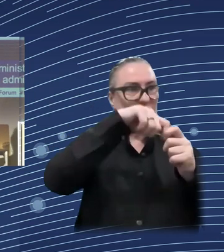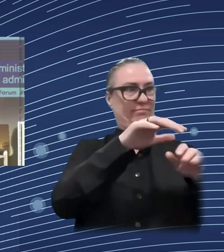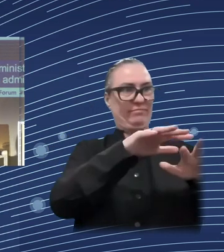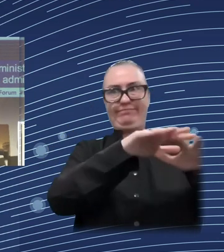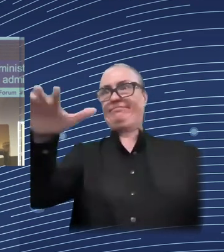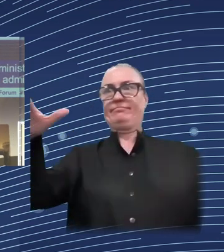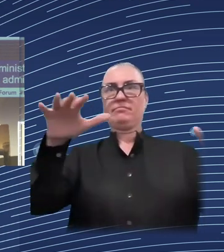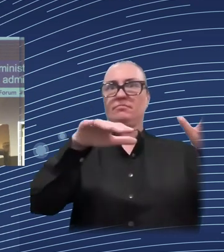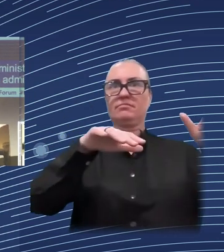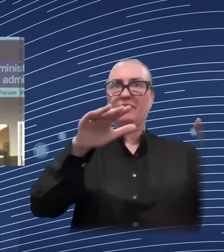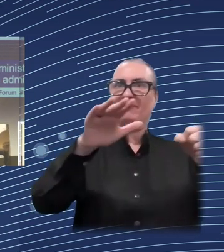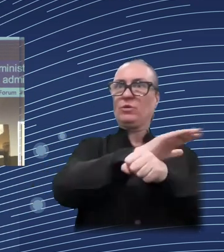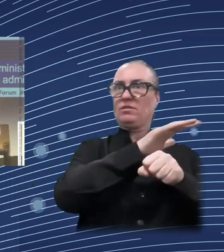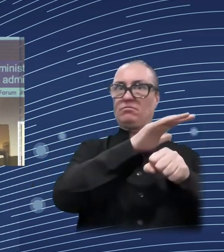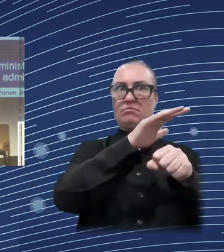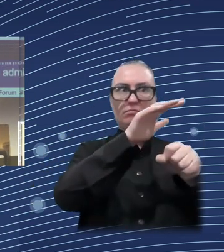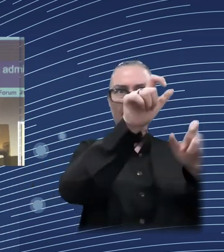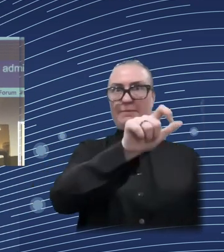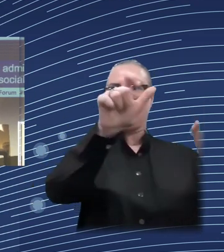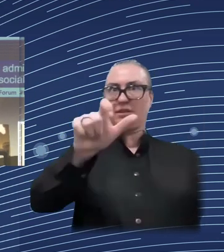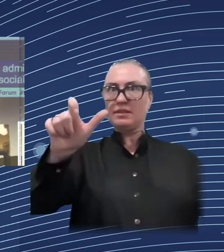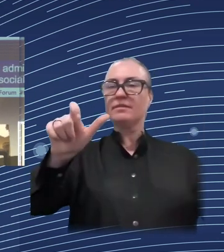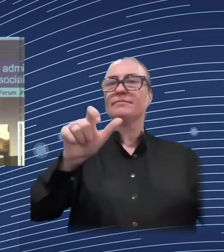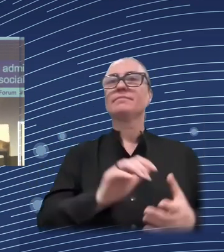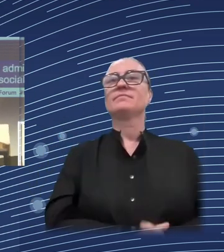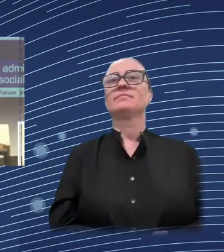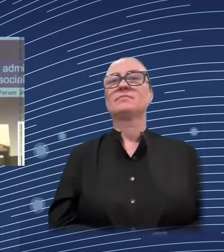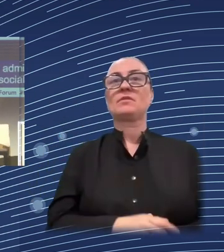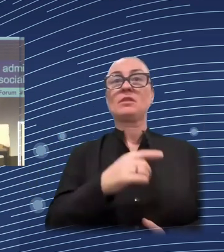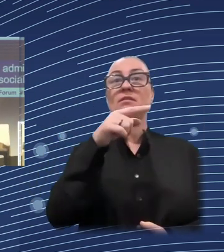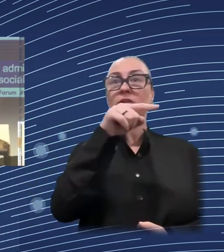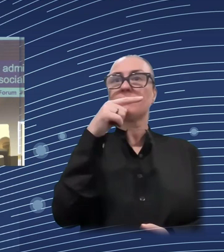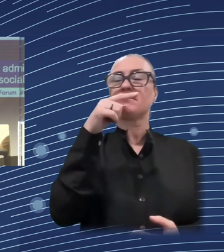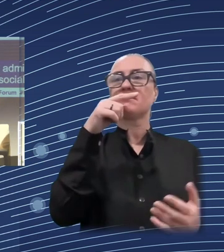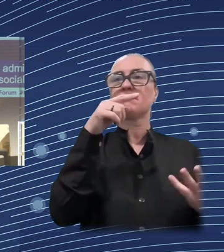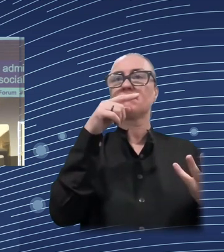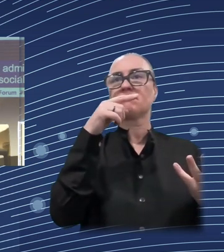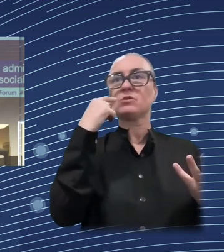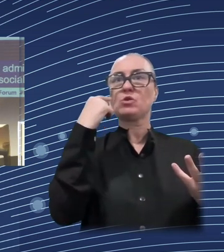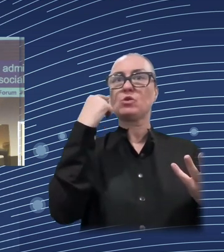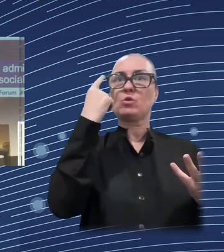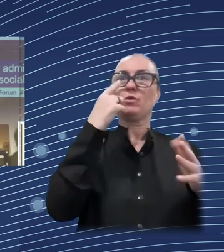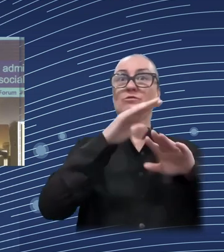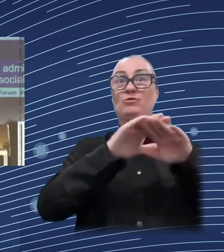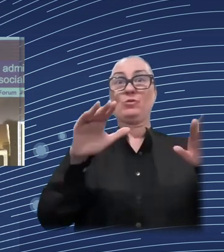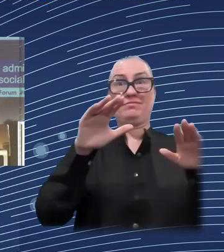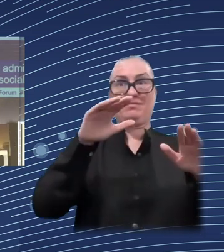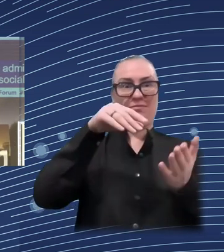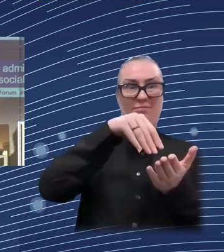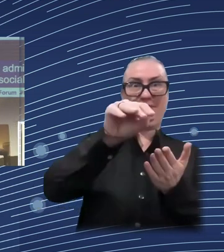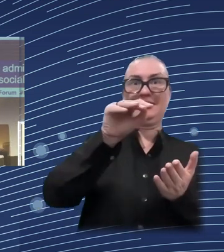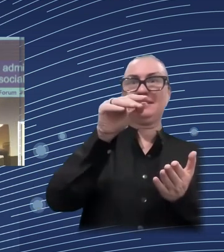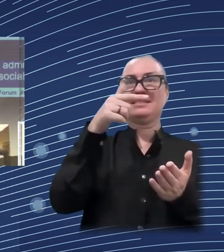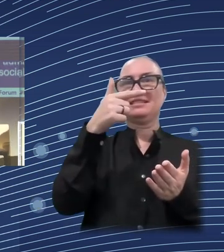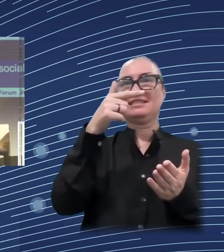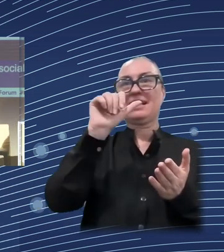instance, which can be very important to assess the impact of specific policies. So, there are pros and cons. mean, ideally, you would like to combine